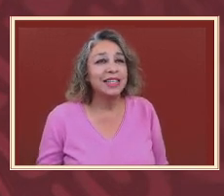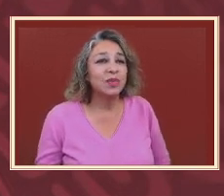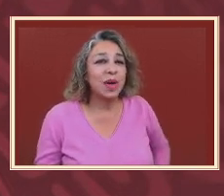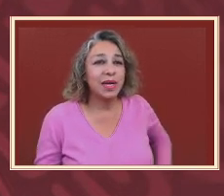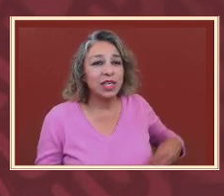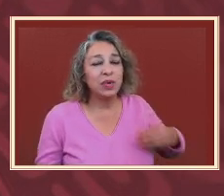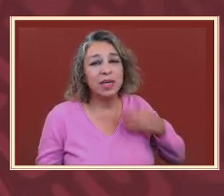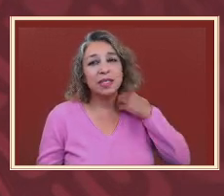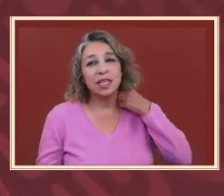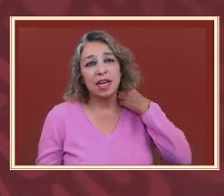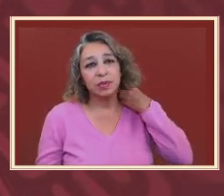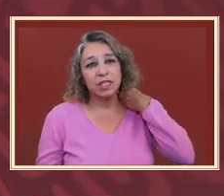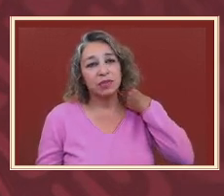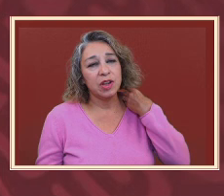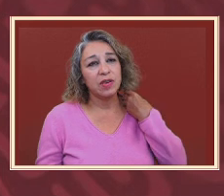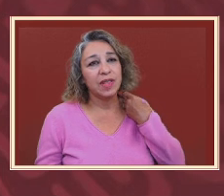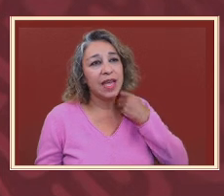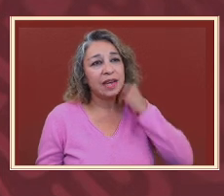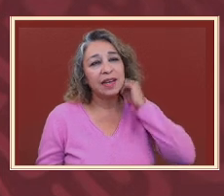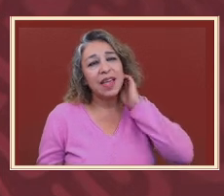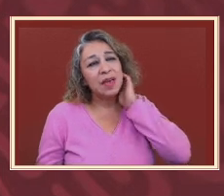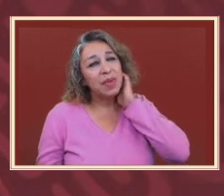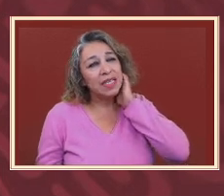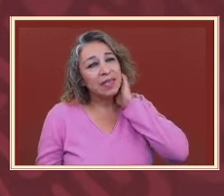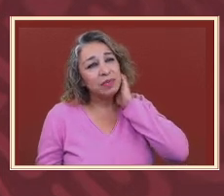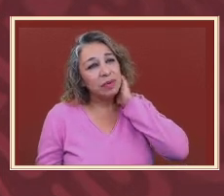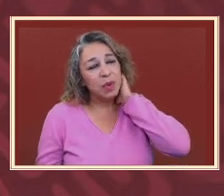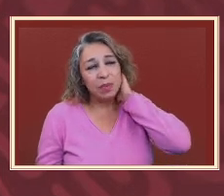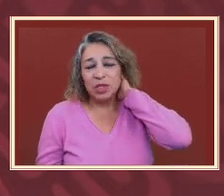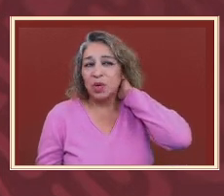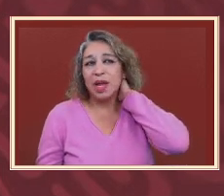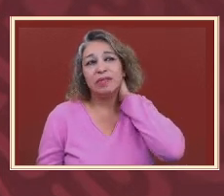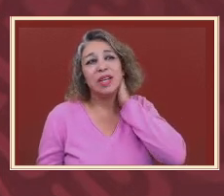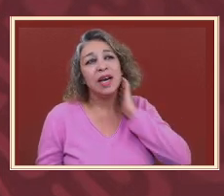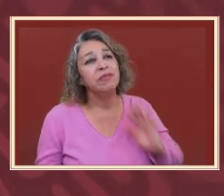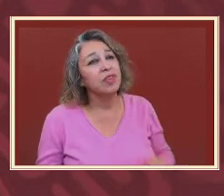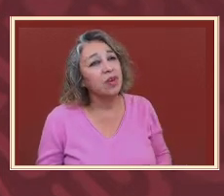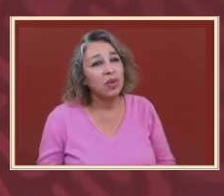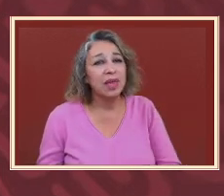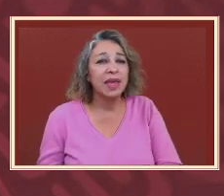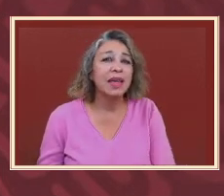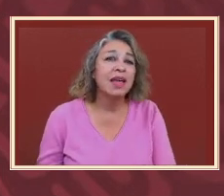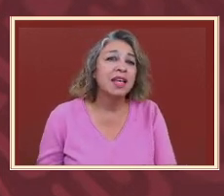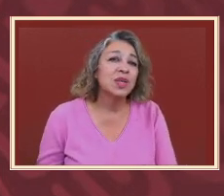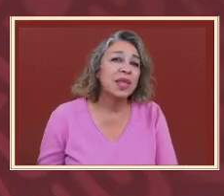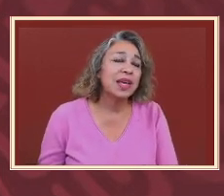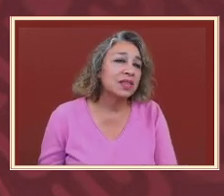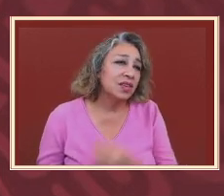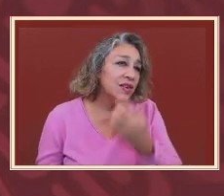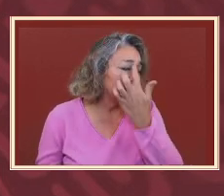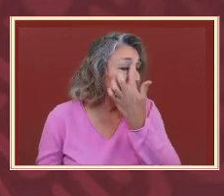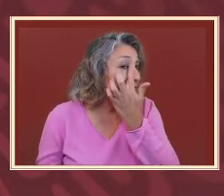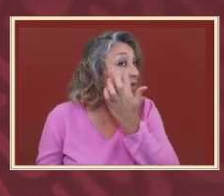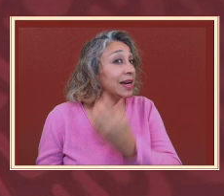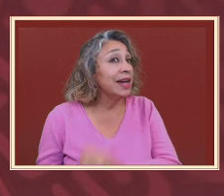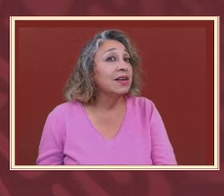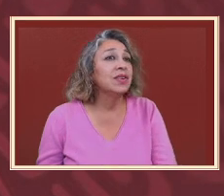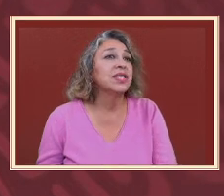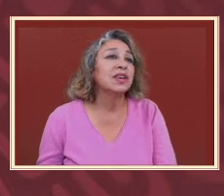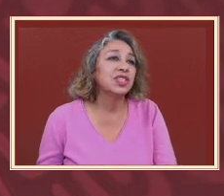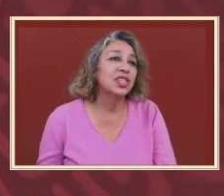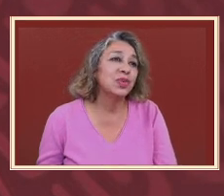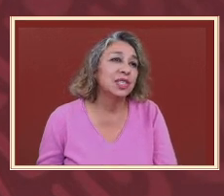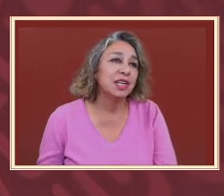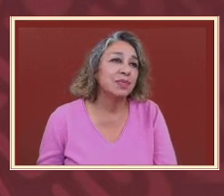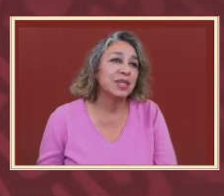the end. I just wanted to do a little synopsis for you at the end because sometimes people don't have time for the whole thing. So I think I'll start doing that now